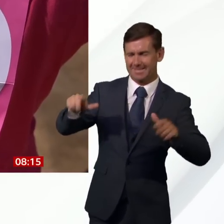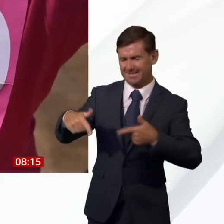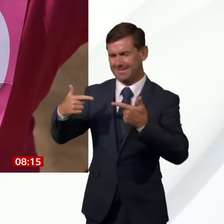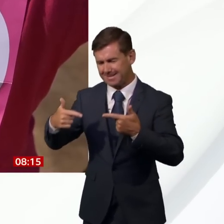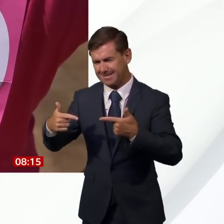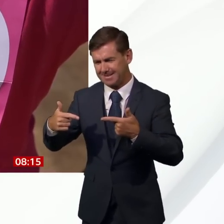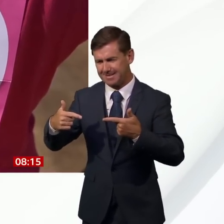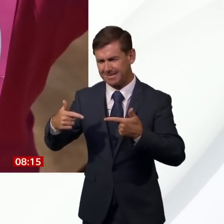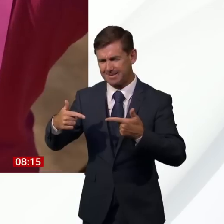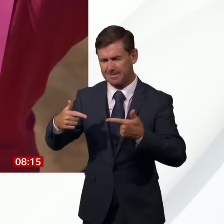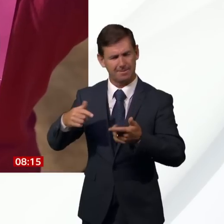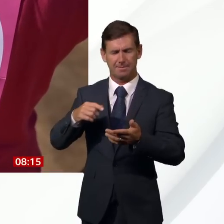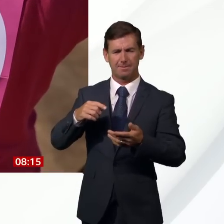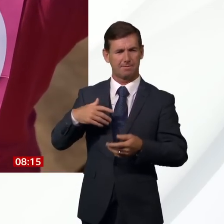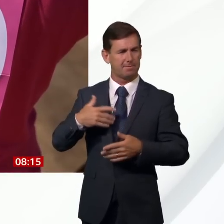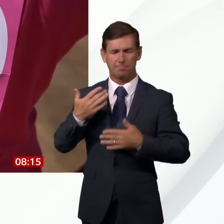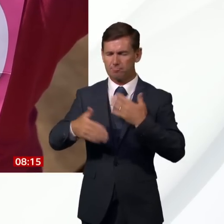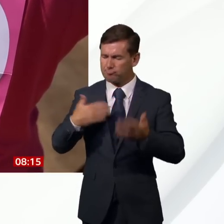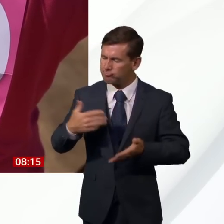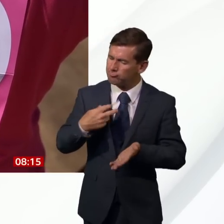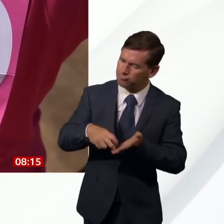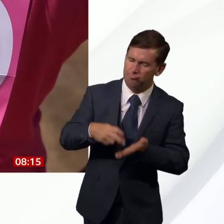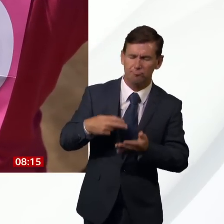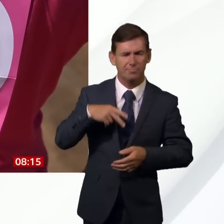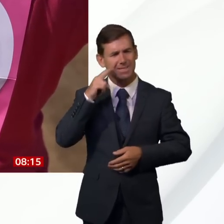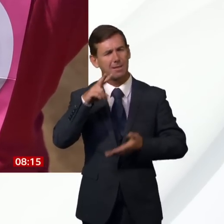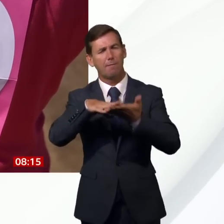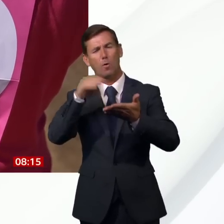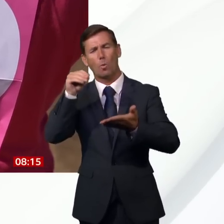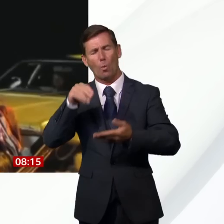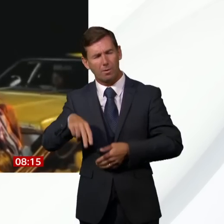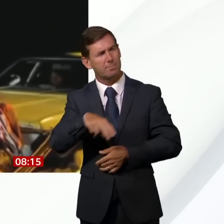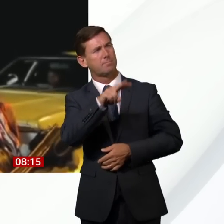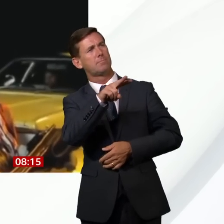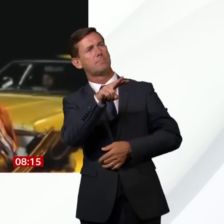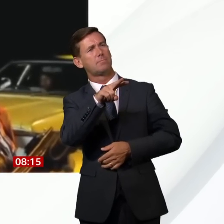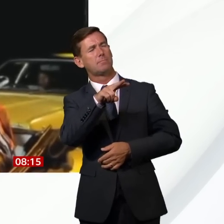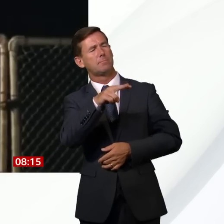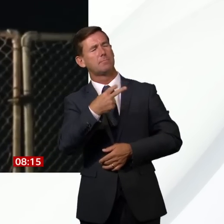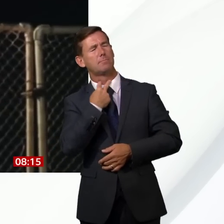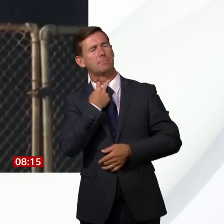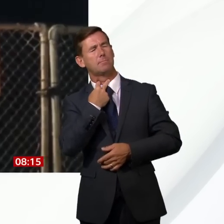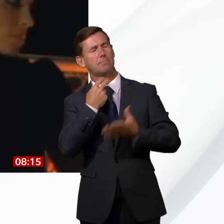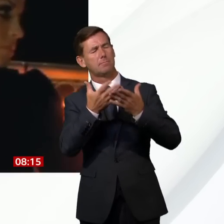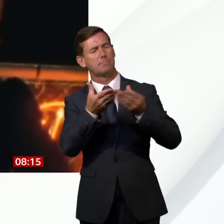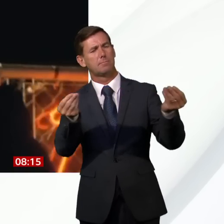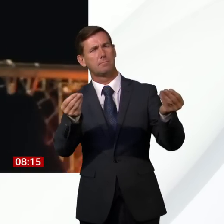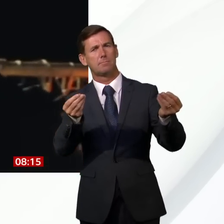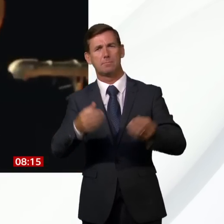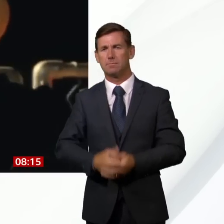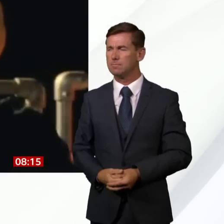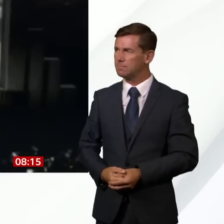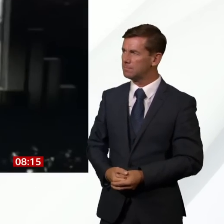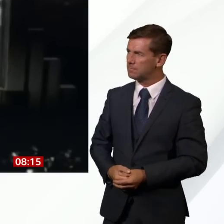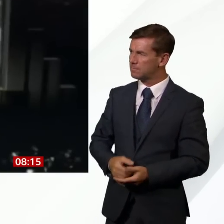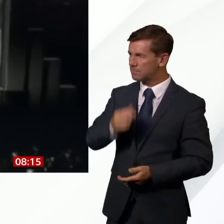God, you know, you see stuff like her picture and you're like, oh no, that's not the way it is. Since she's died, when I've ever been on a night out and